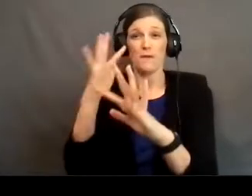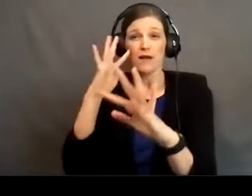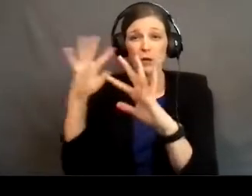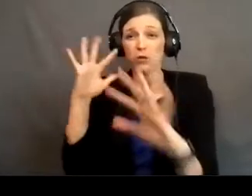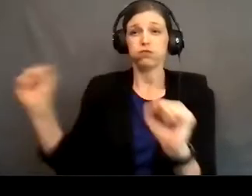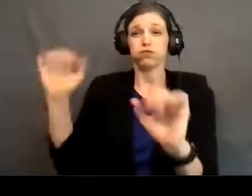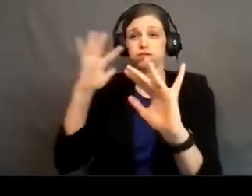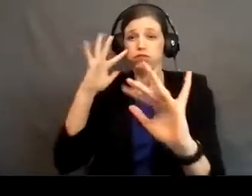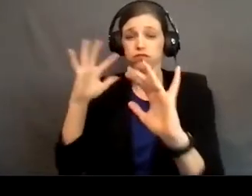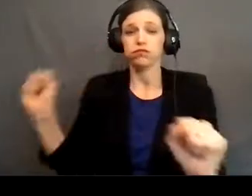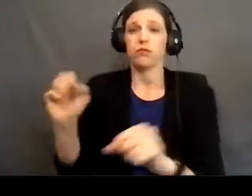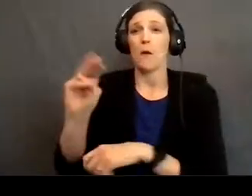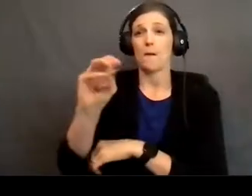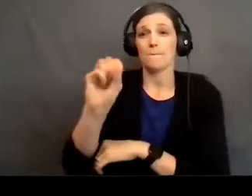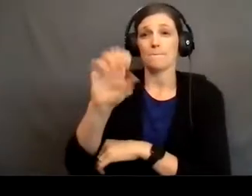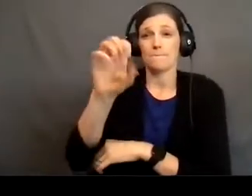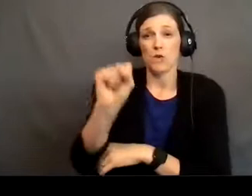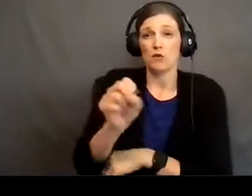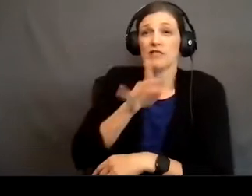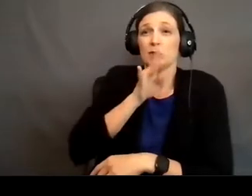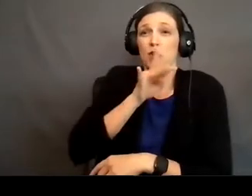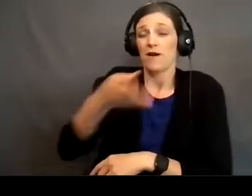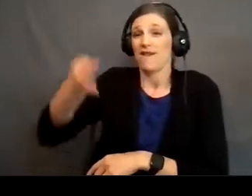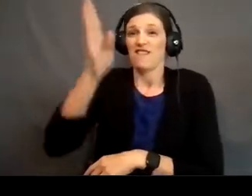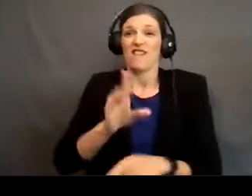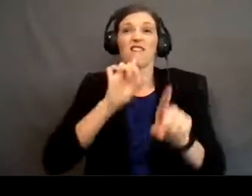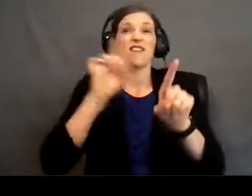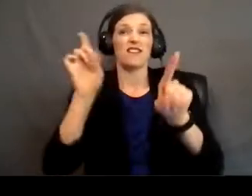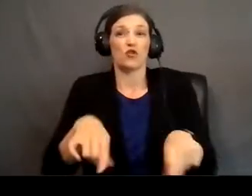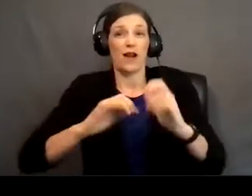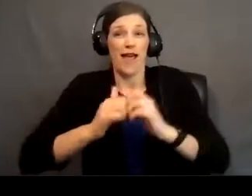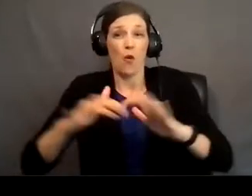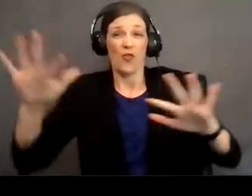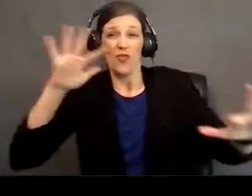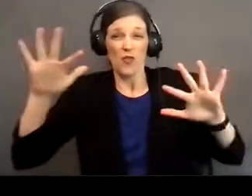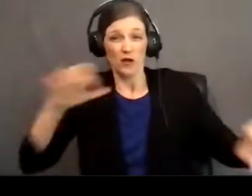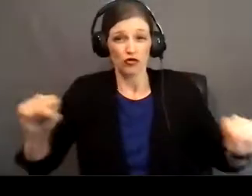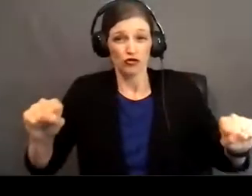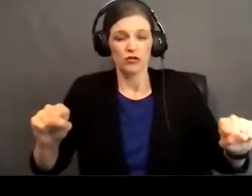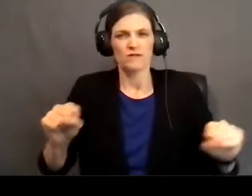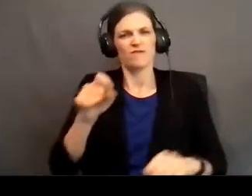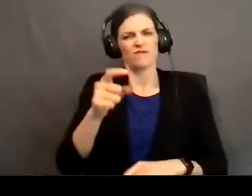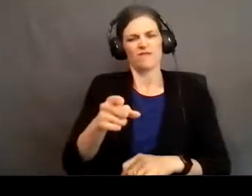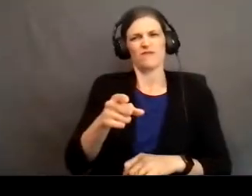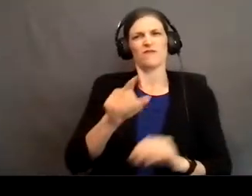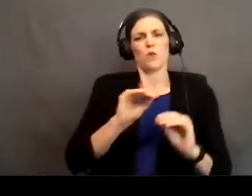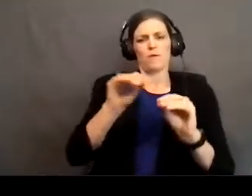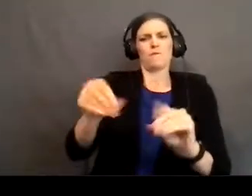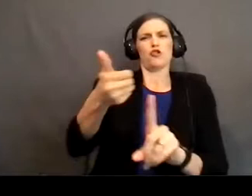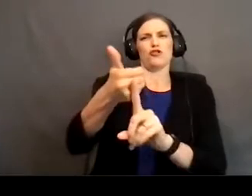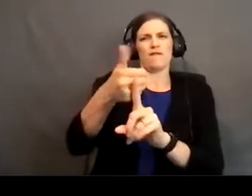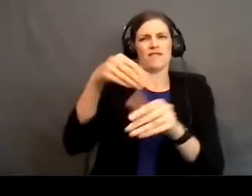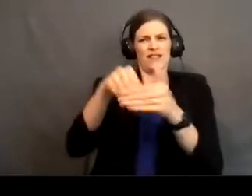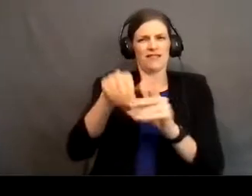spoke, and God answered him in thunder. So, picture this scene. Put yourself there. Okay, you've been